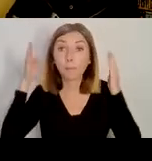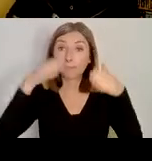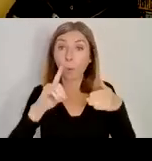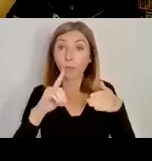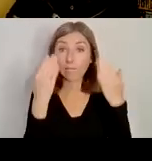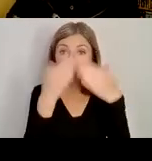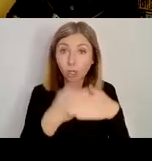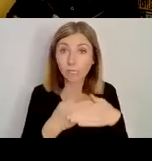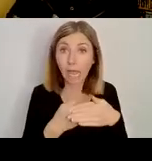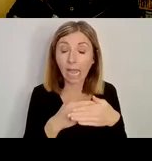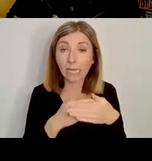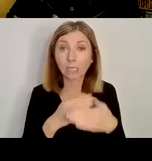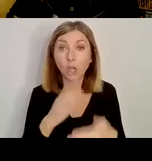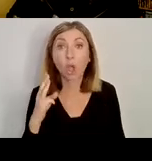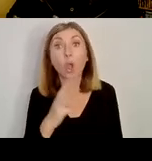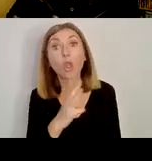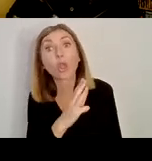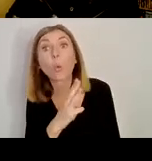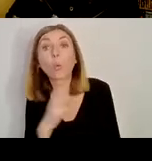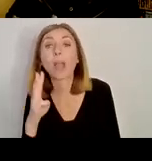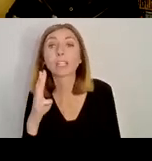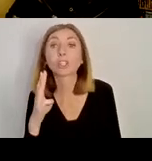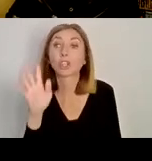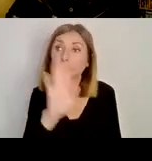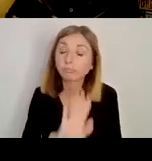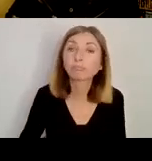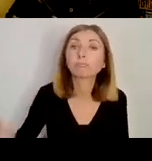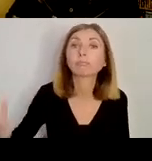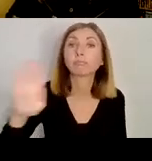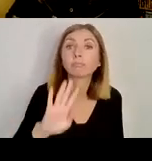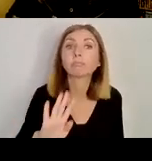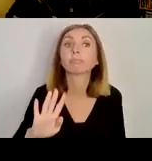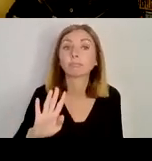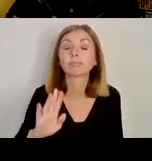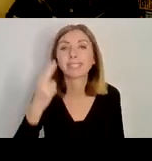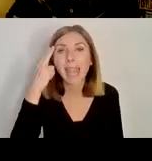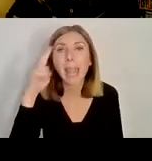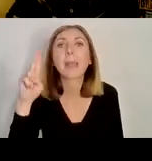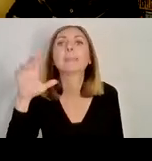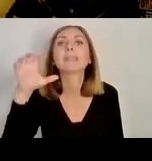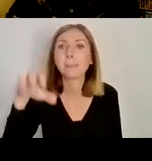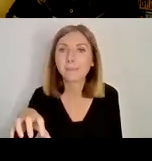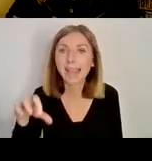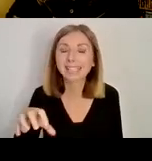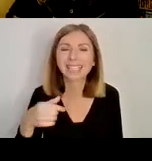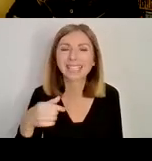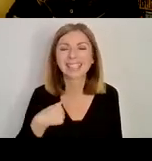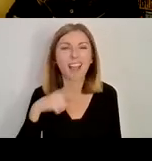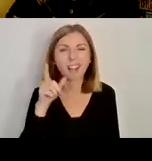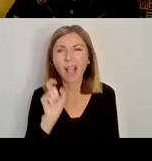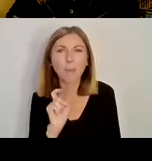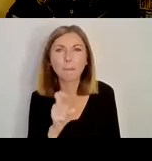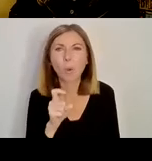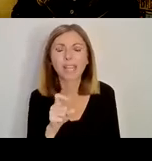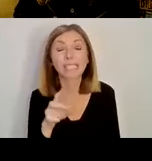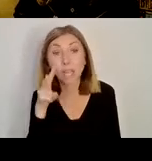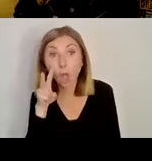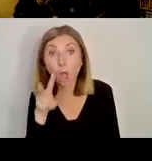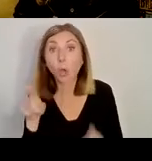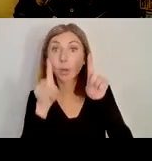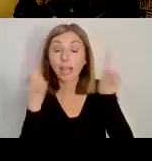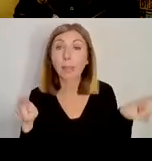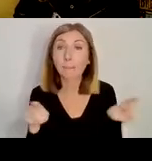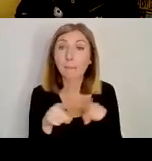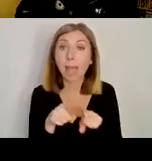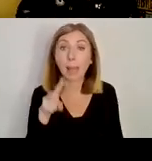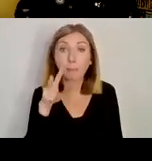are those Western dedications. Again, I don't have a pointer. But if you look at the map, and you can see